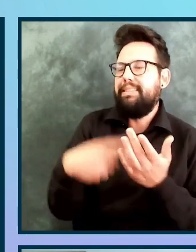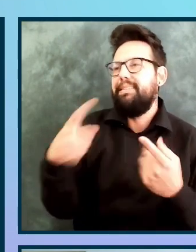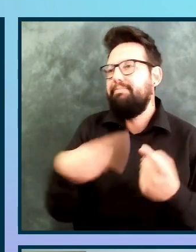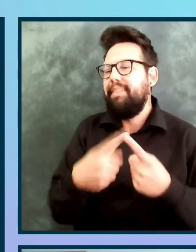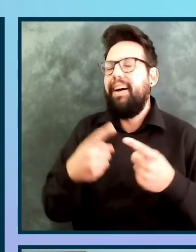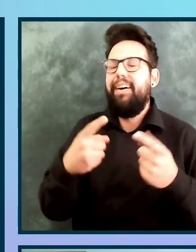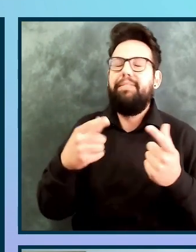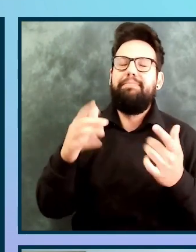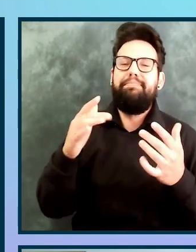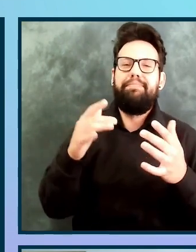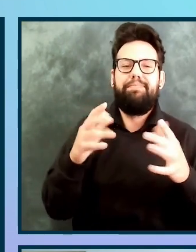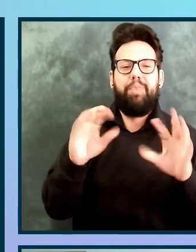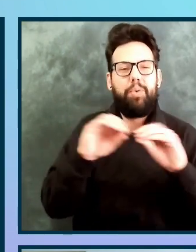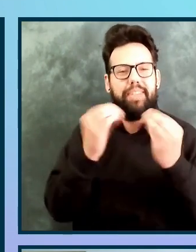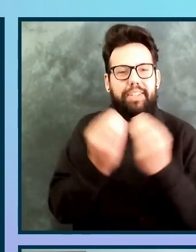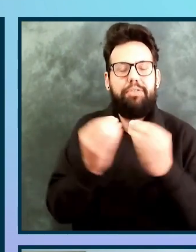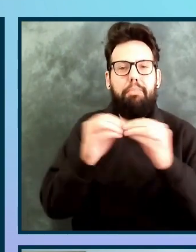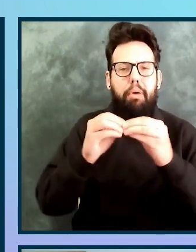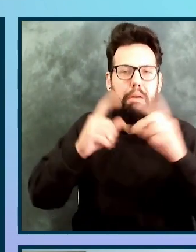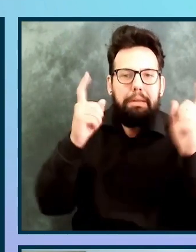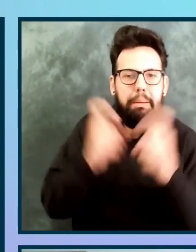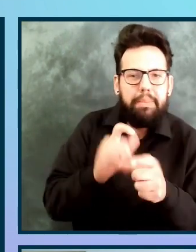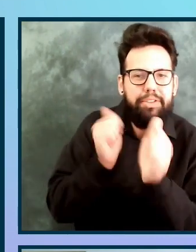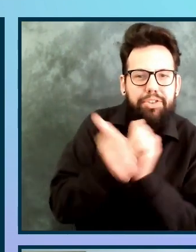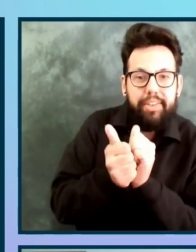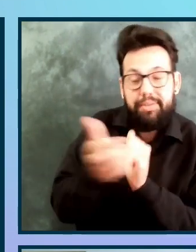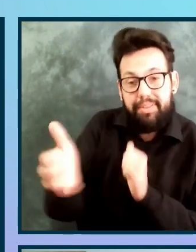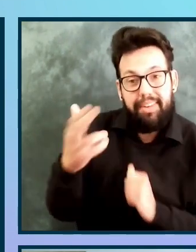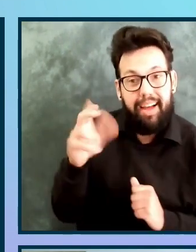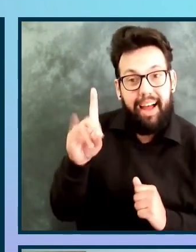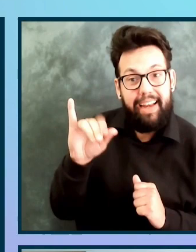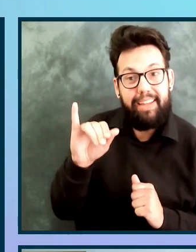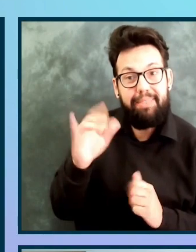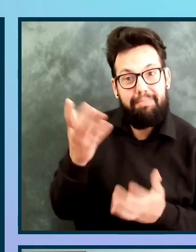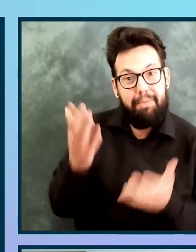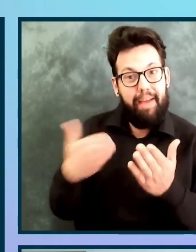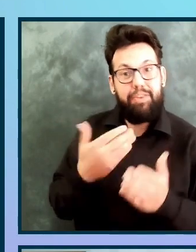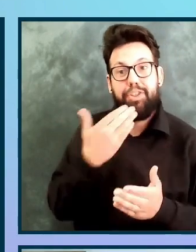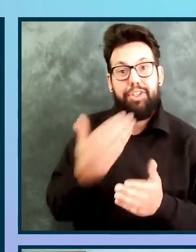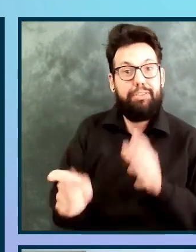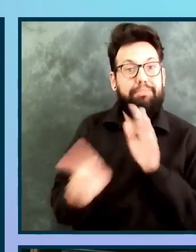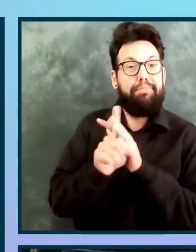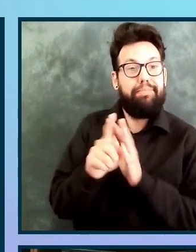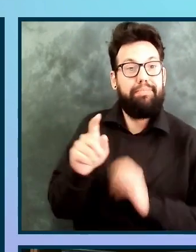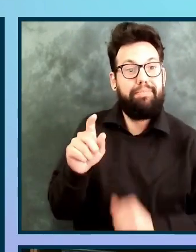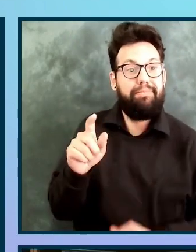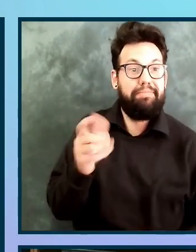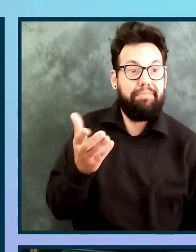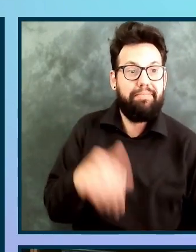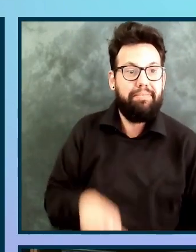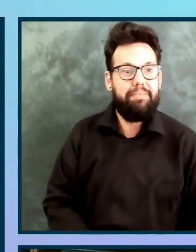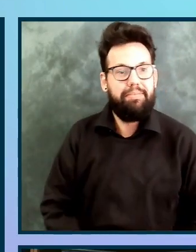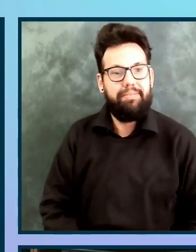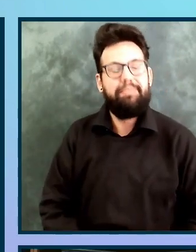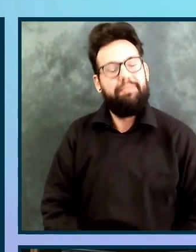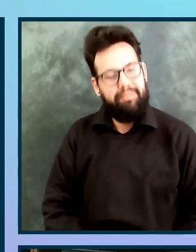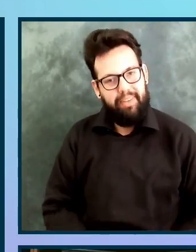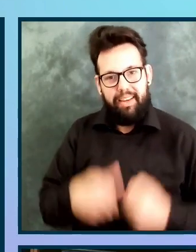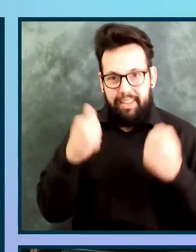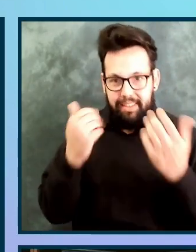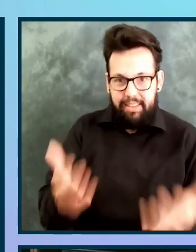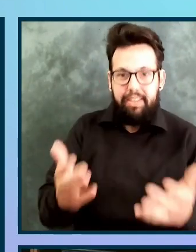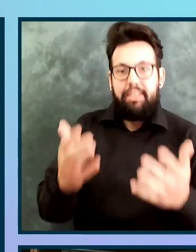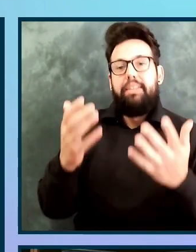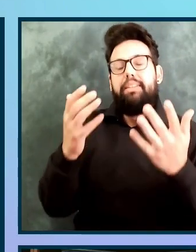can we lean on there? So Heidi, I know you've got an idea of one model that's probably going to work for us. You bet. So